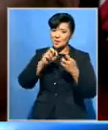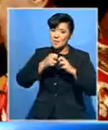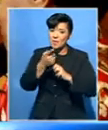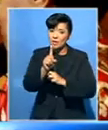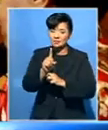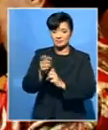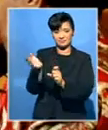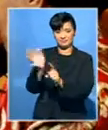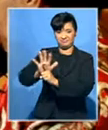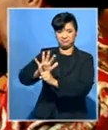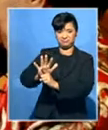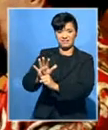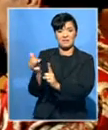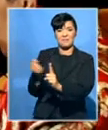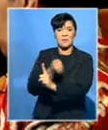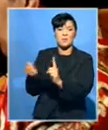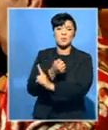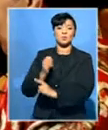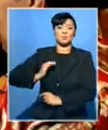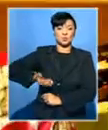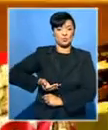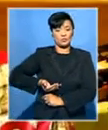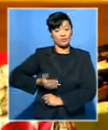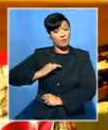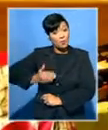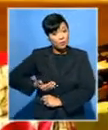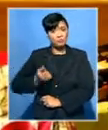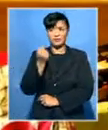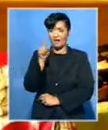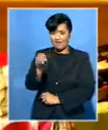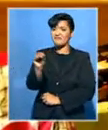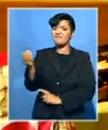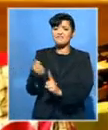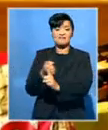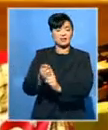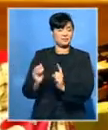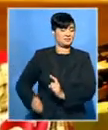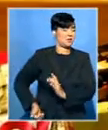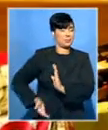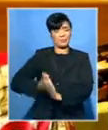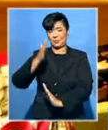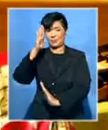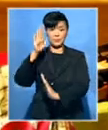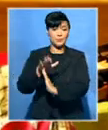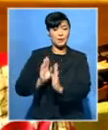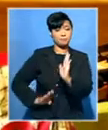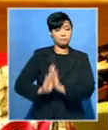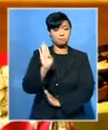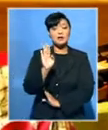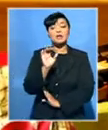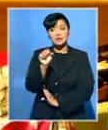against women. The fact that one out of three women lives with violence, sexual and physical, it is just too high. So we would like to see